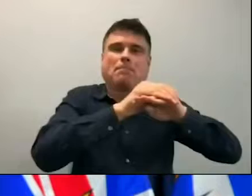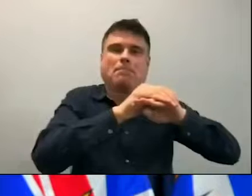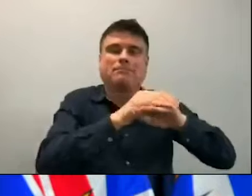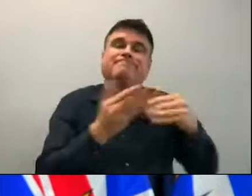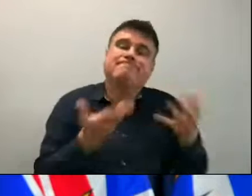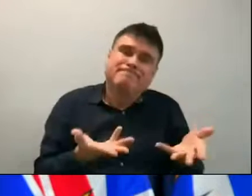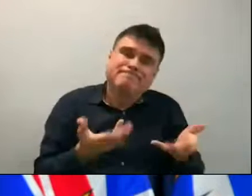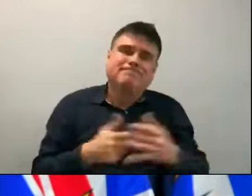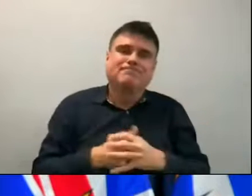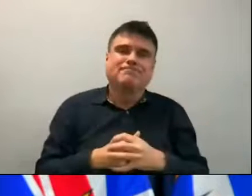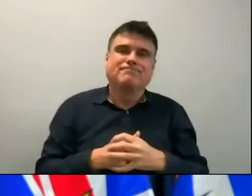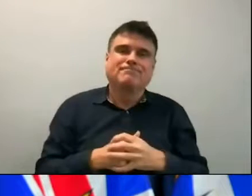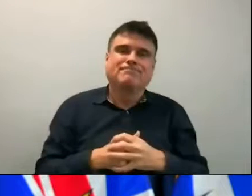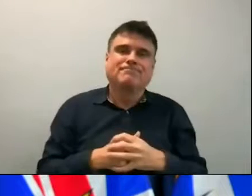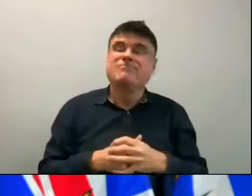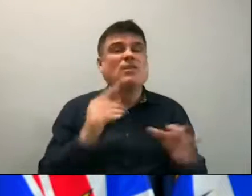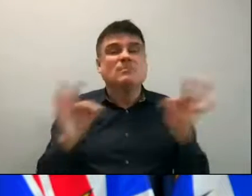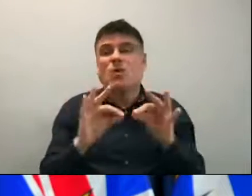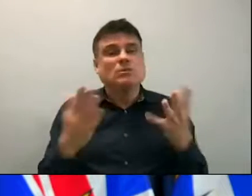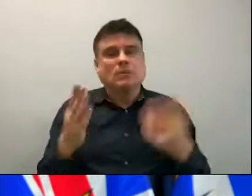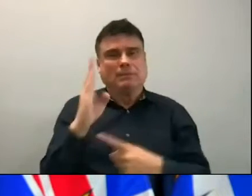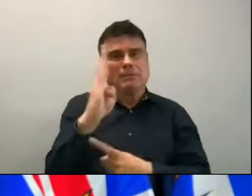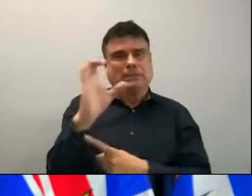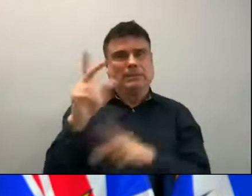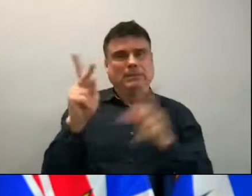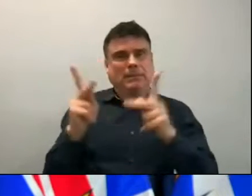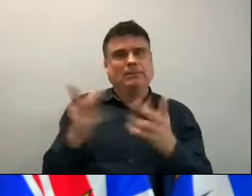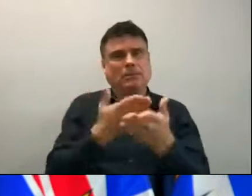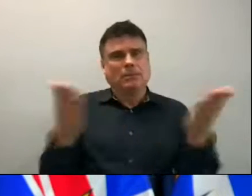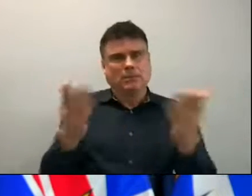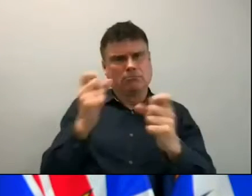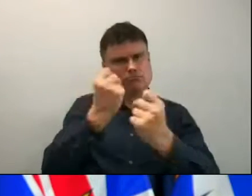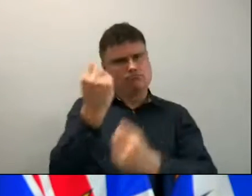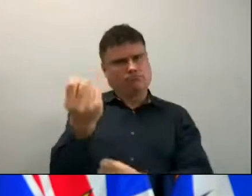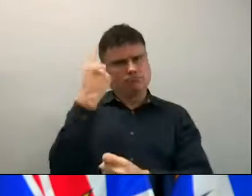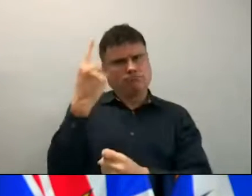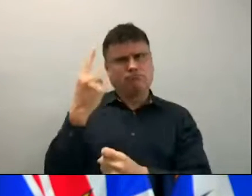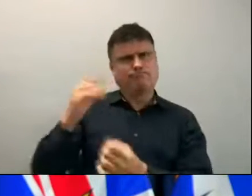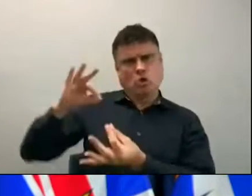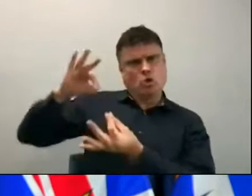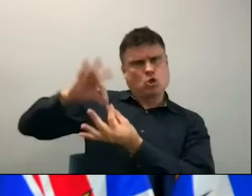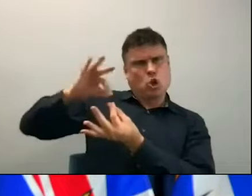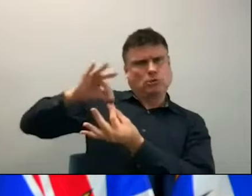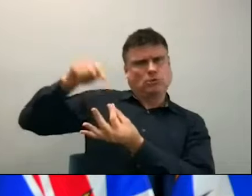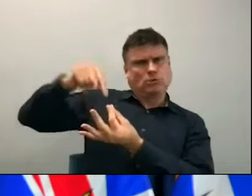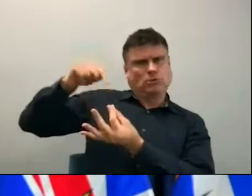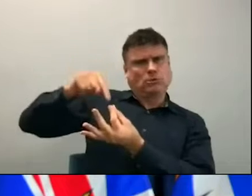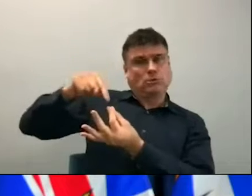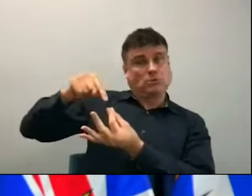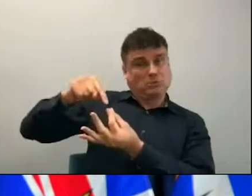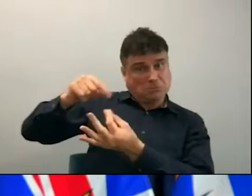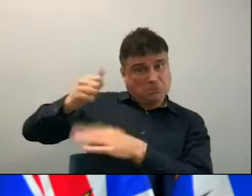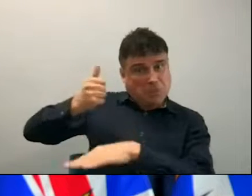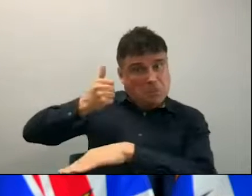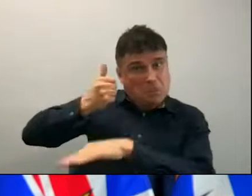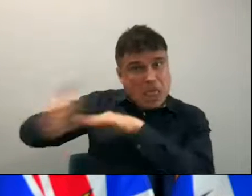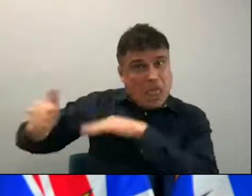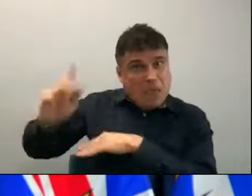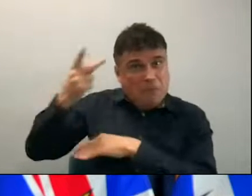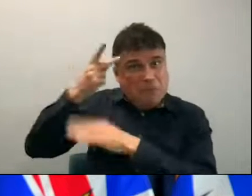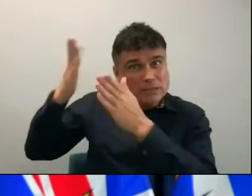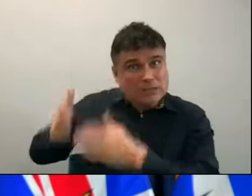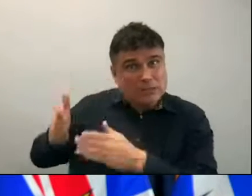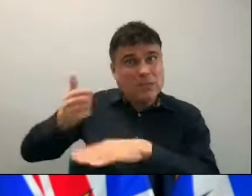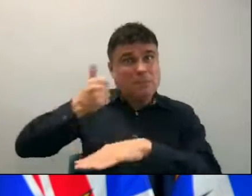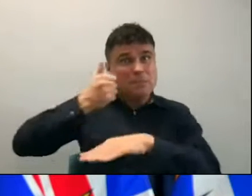the media I think is helpful for British Columbians to understand that it may be easy for politicians to declare that taxes are the problem.